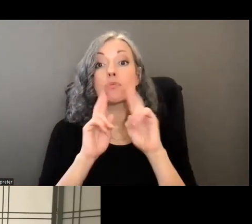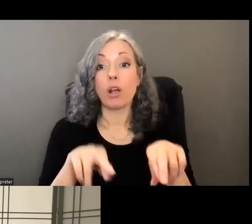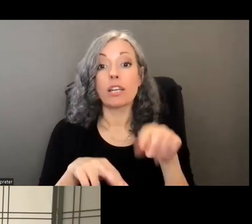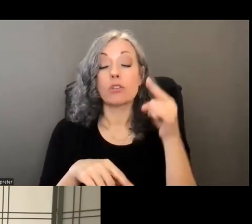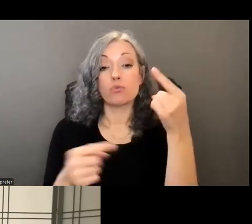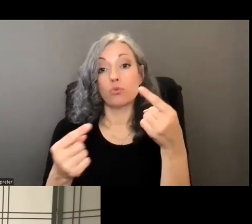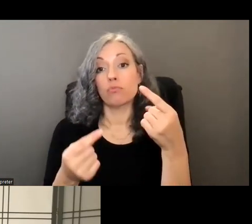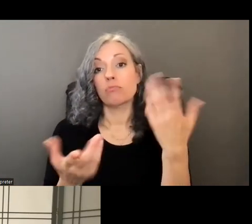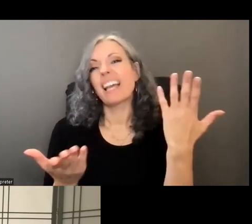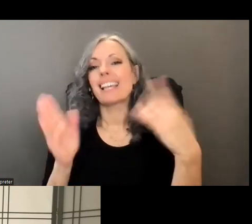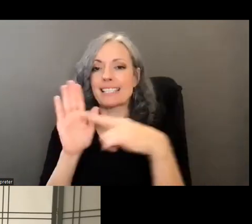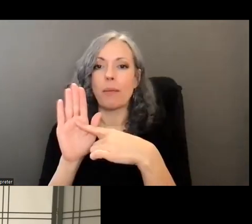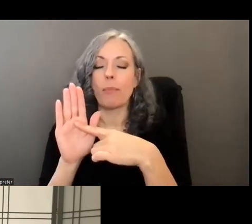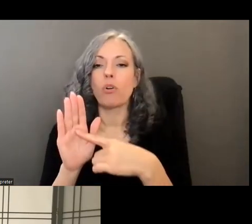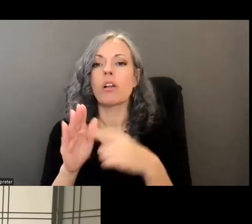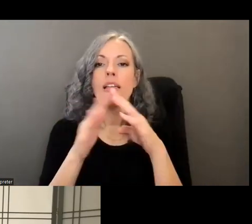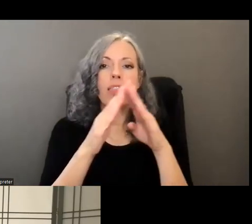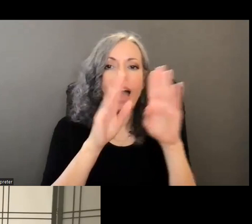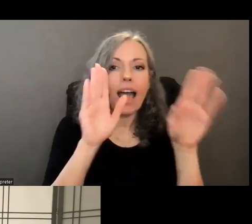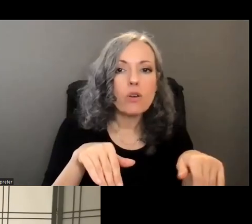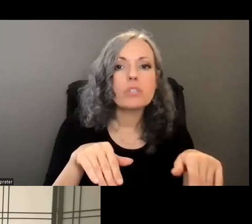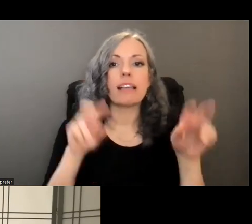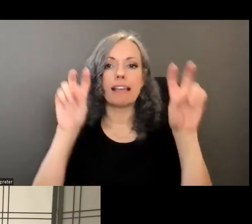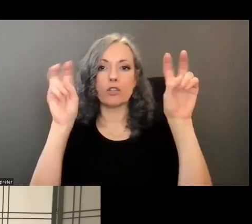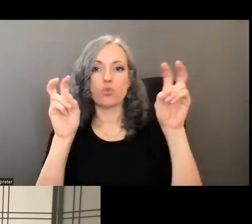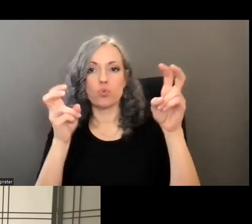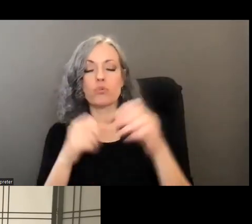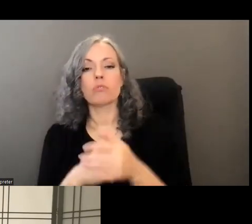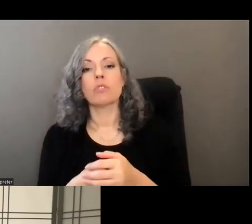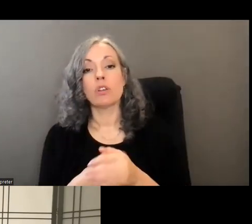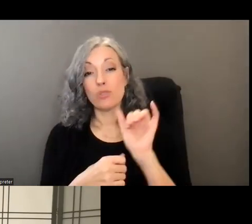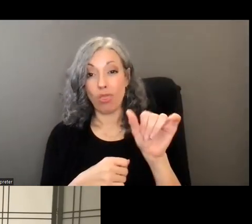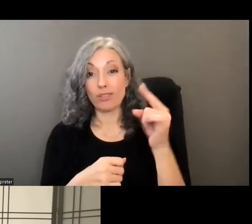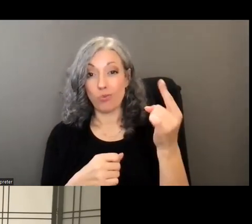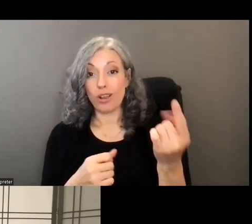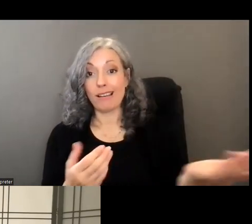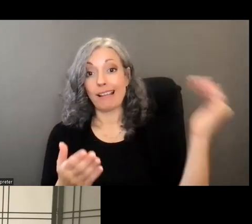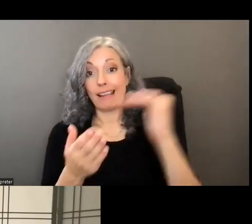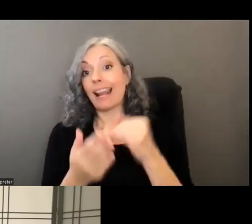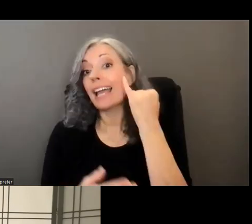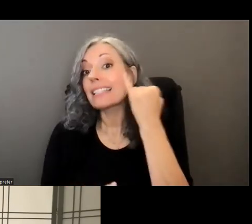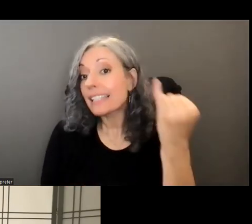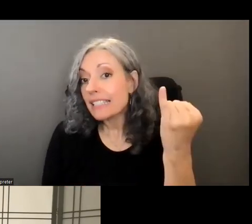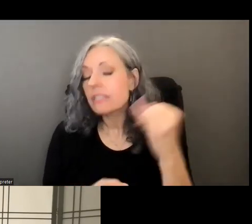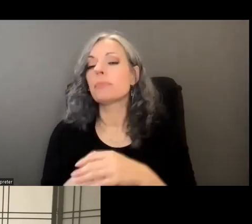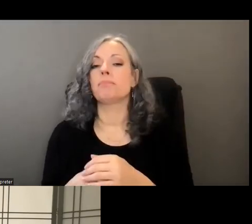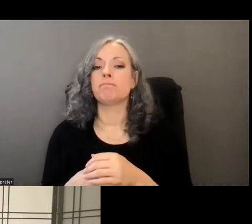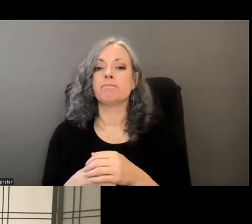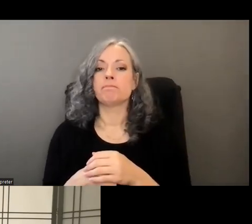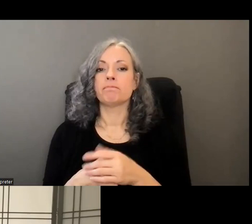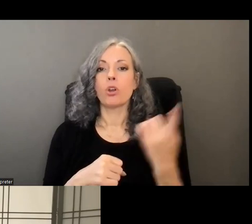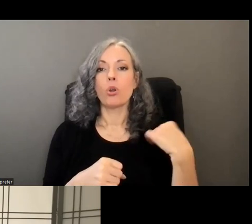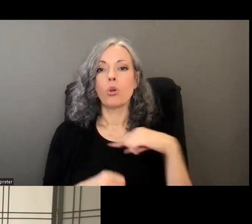example um the housing the housing issues so that that's one again ideas um we we